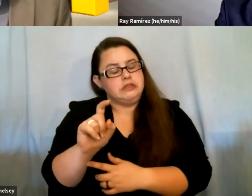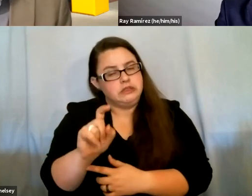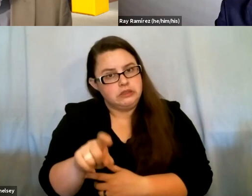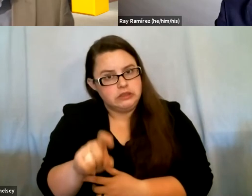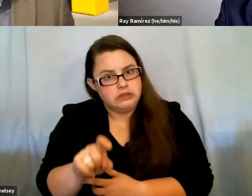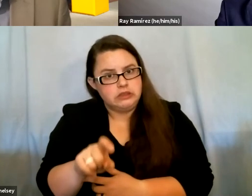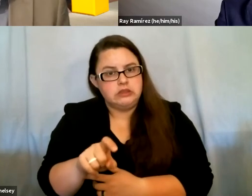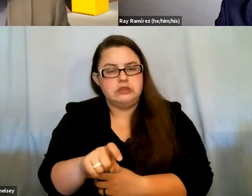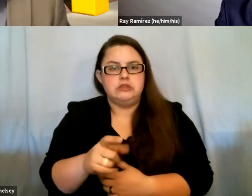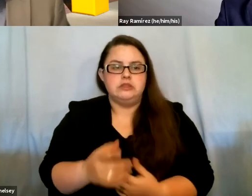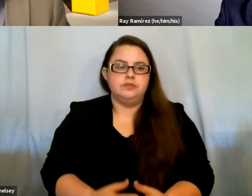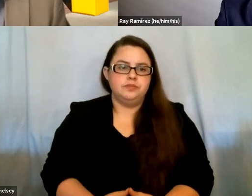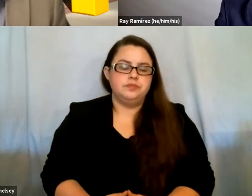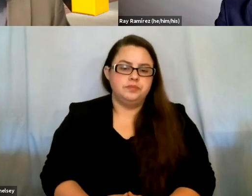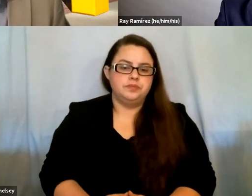and needed.